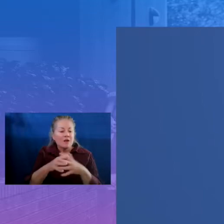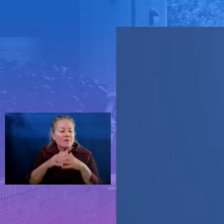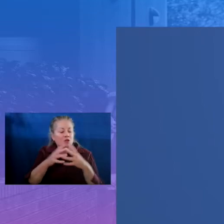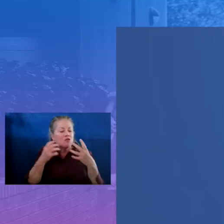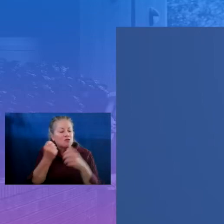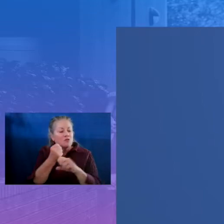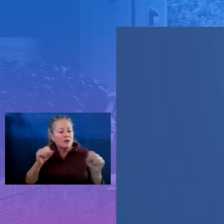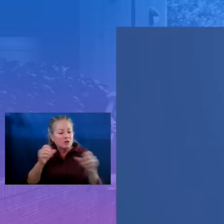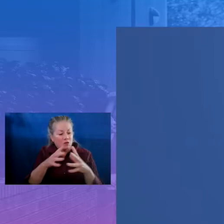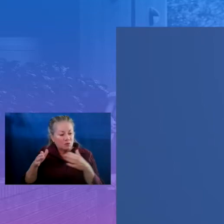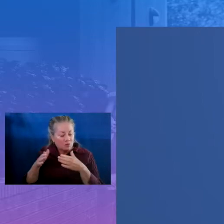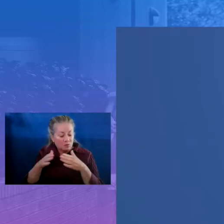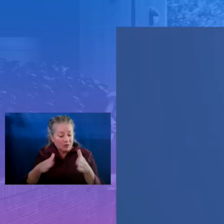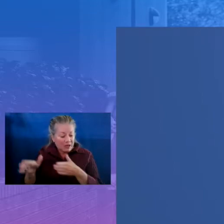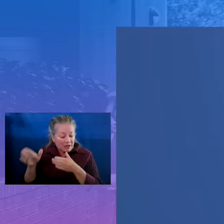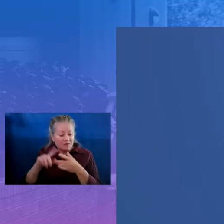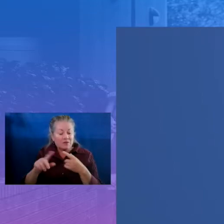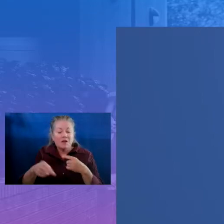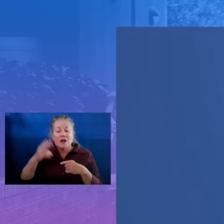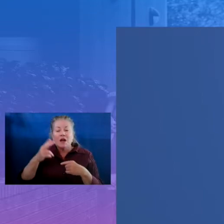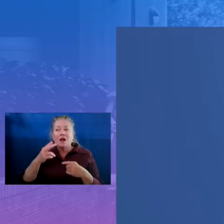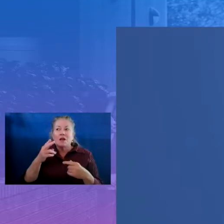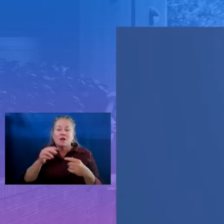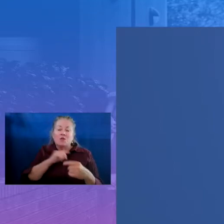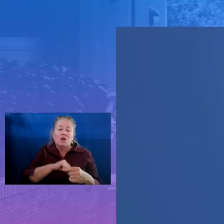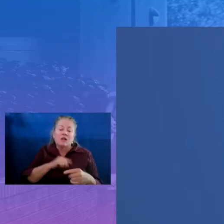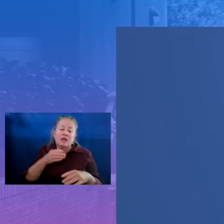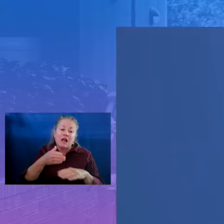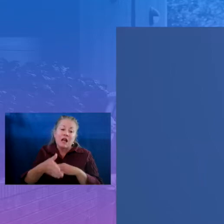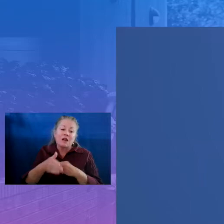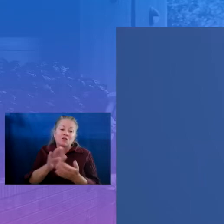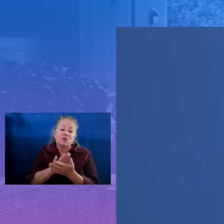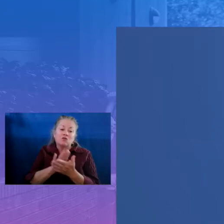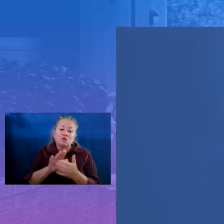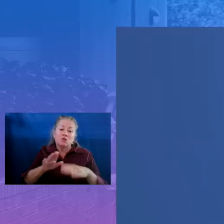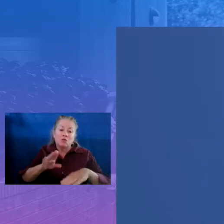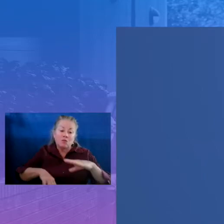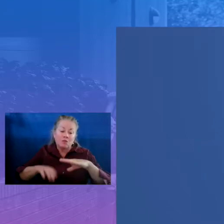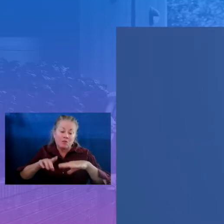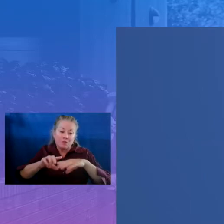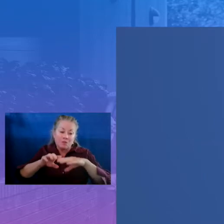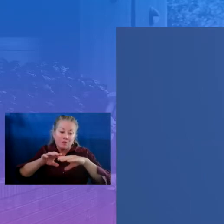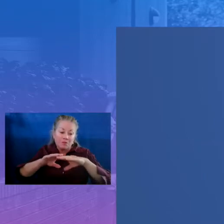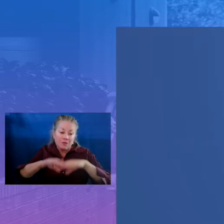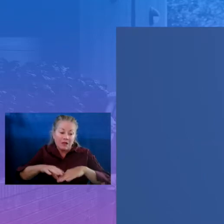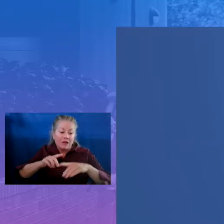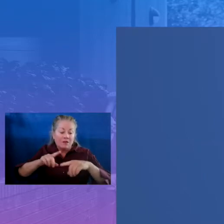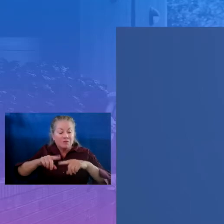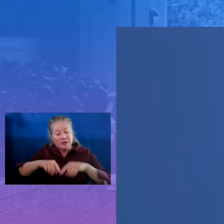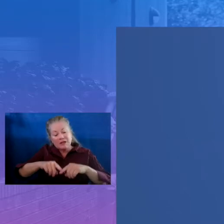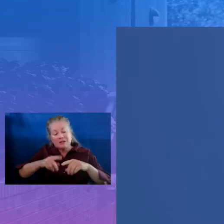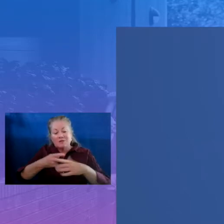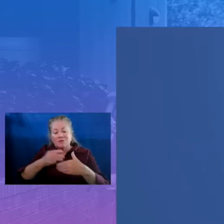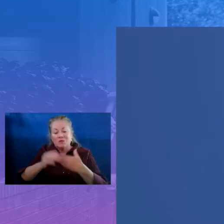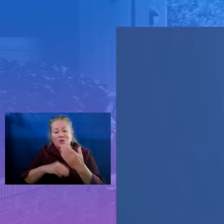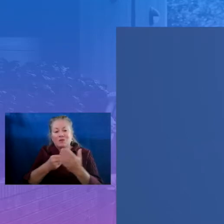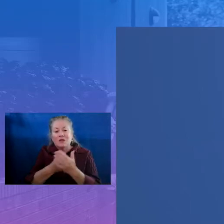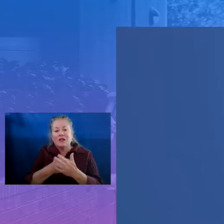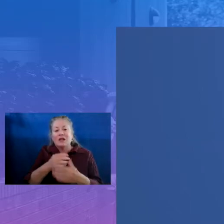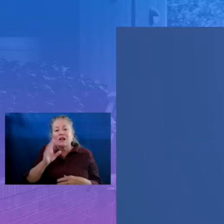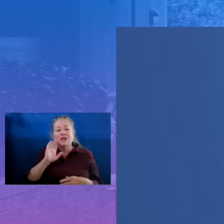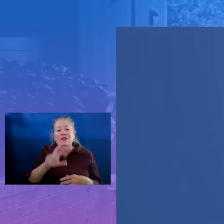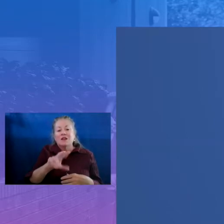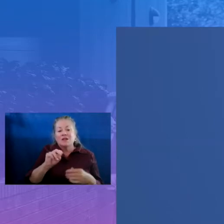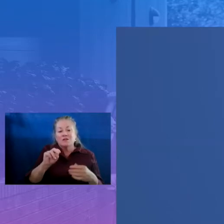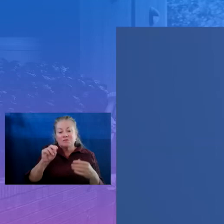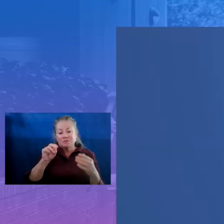to high-quality and evidence-based afterschool and summer learning. Up to $30.5 billion of ARP funds can be utilized to